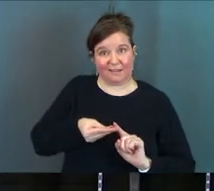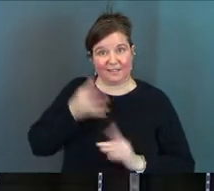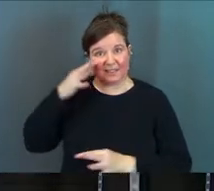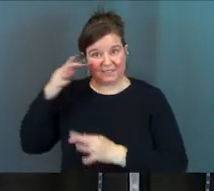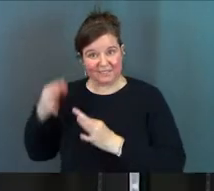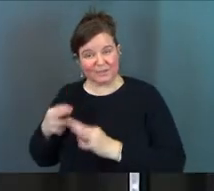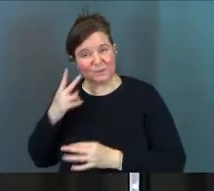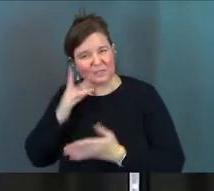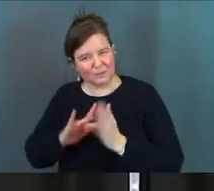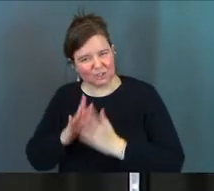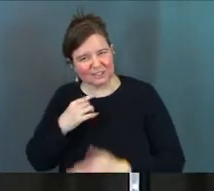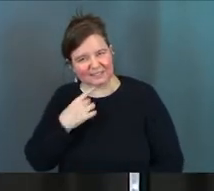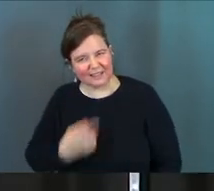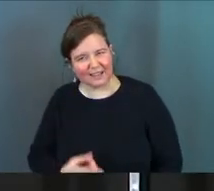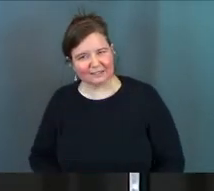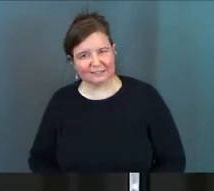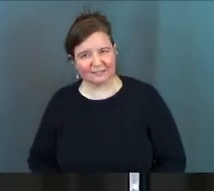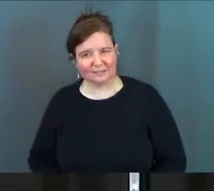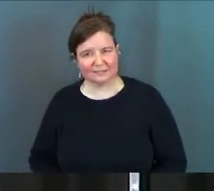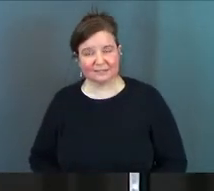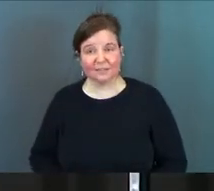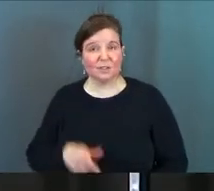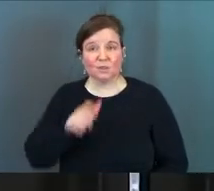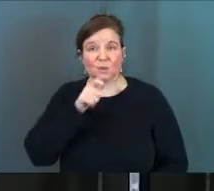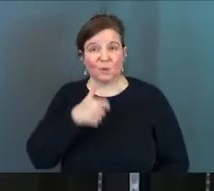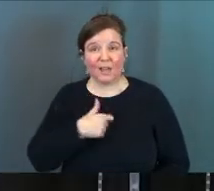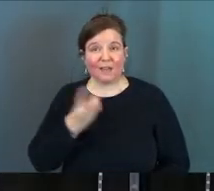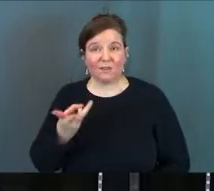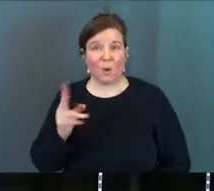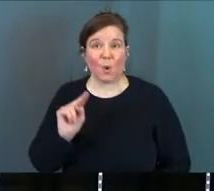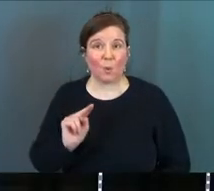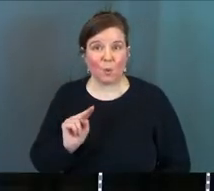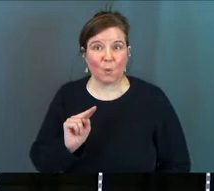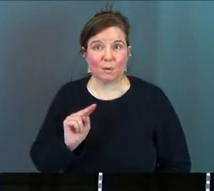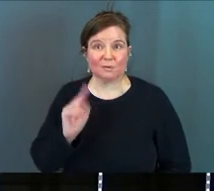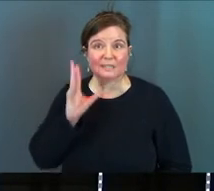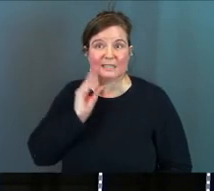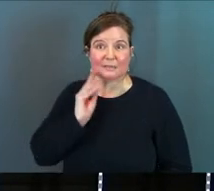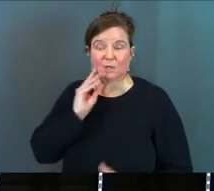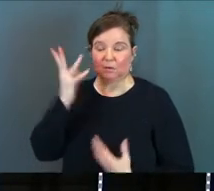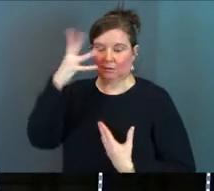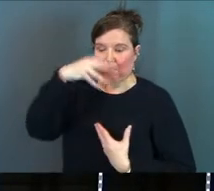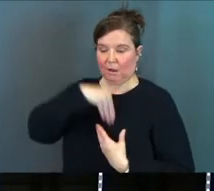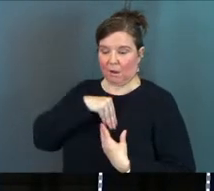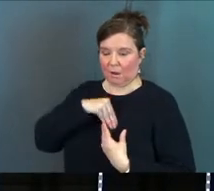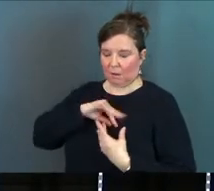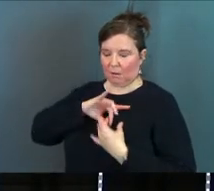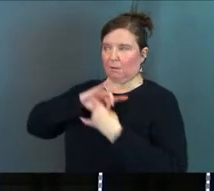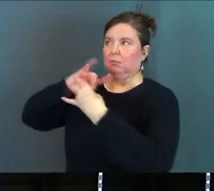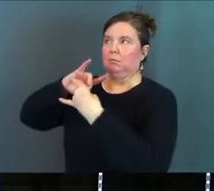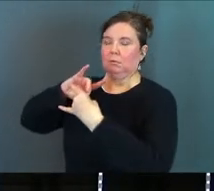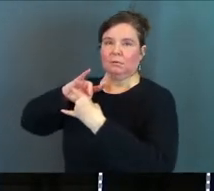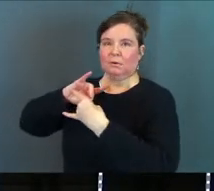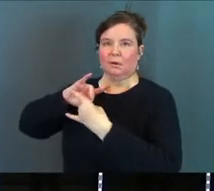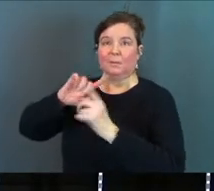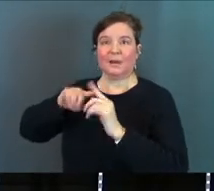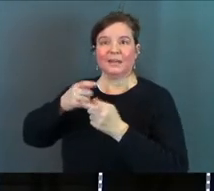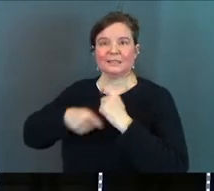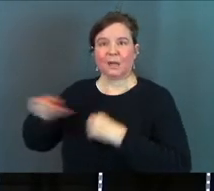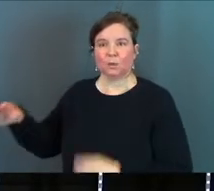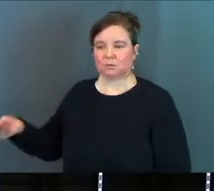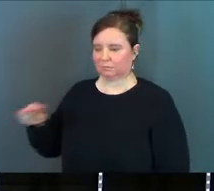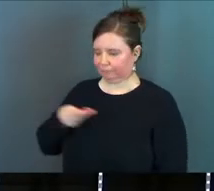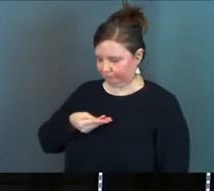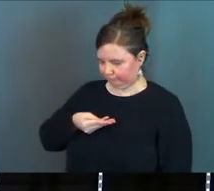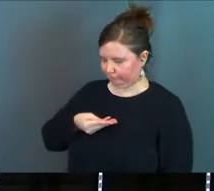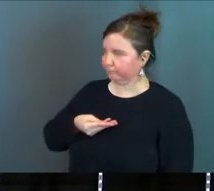you see what Jesus is saying is you don't have your own it was handed to you and second hand